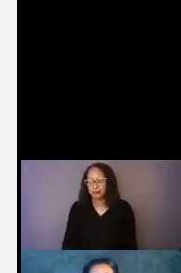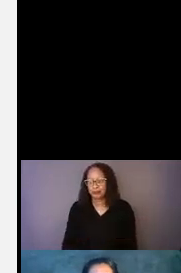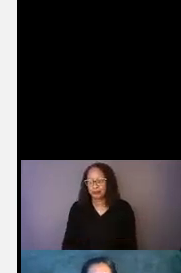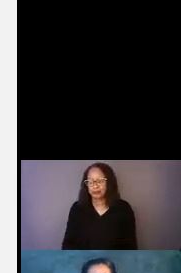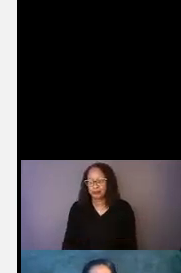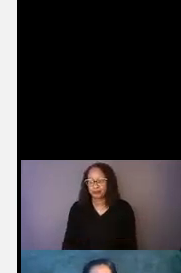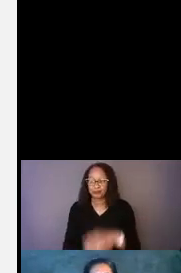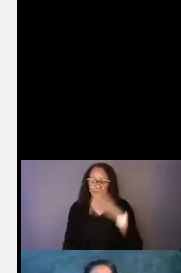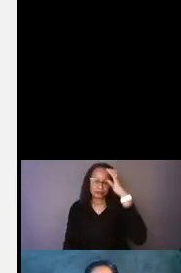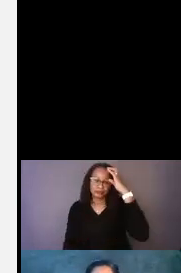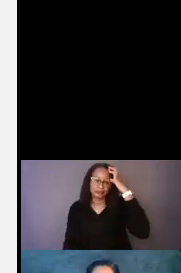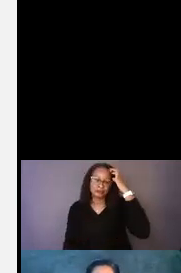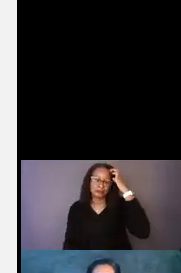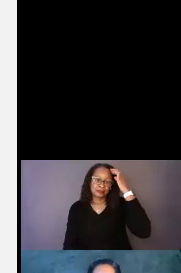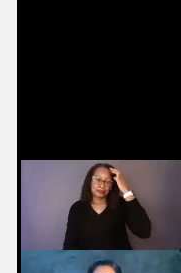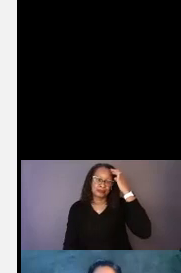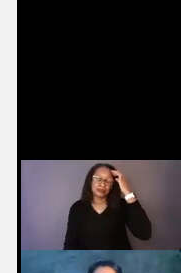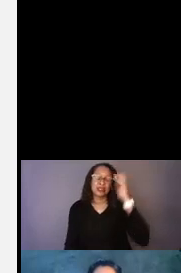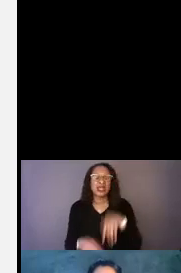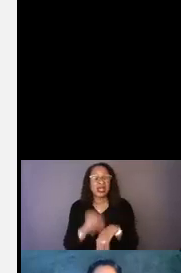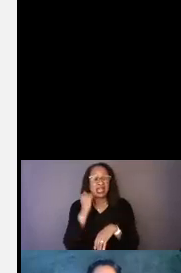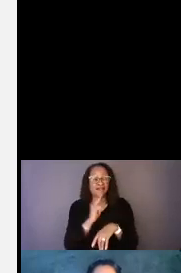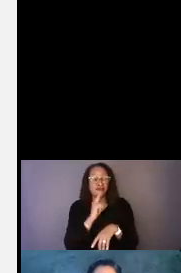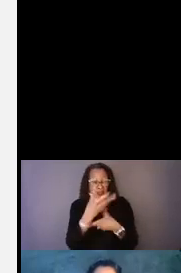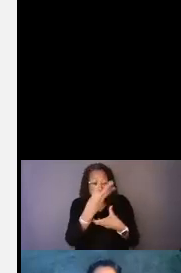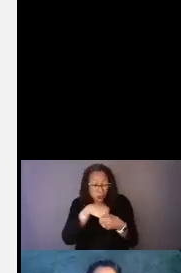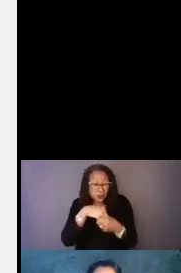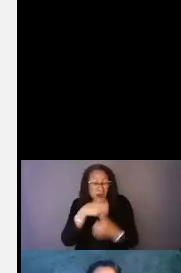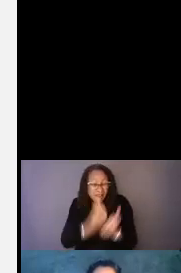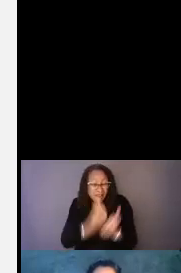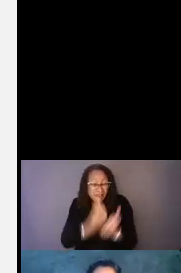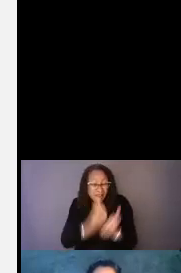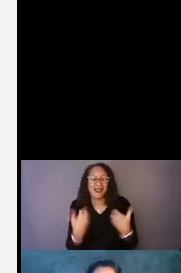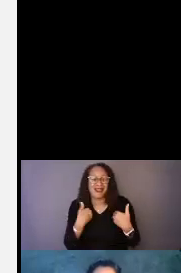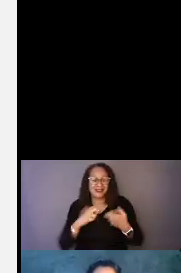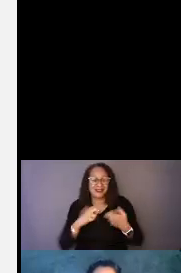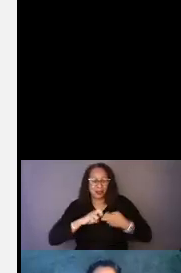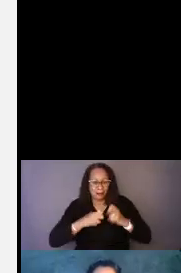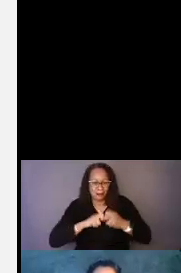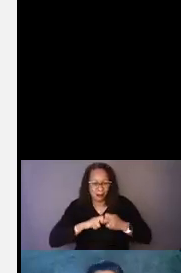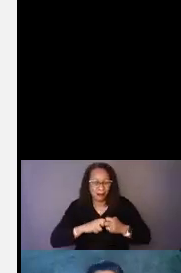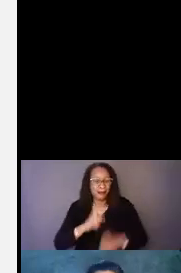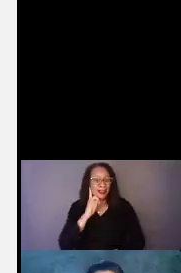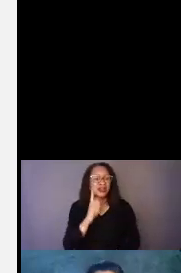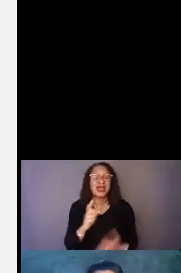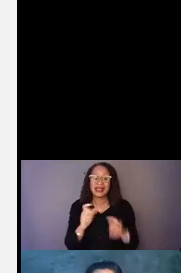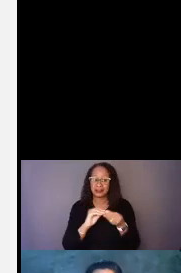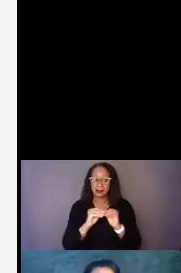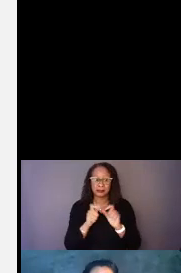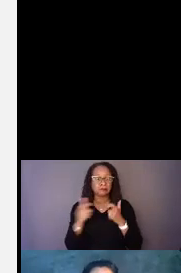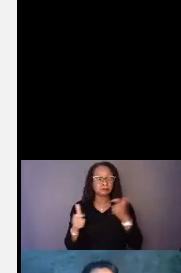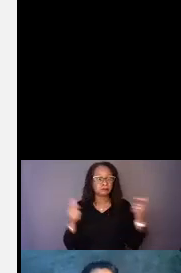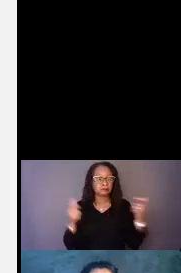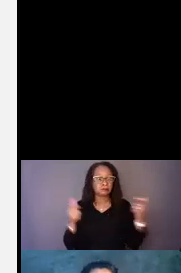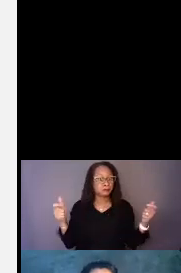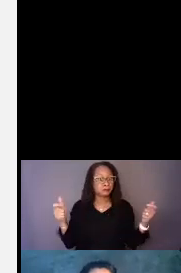But they said, but if you really include everybody that has trouble hearing the numbers are really much bigger. And